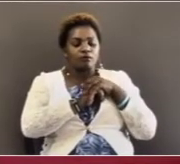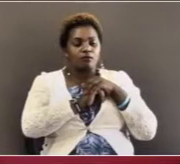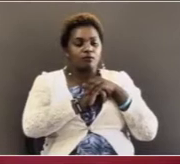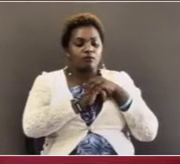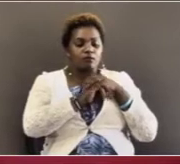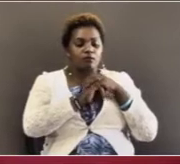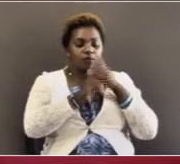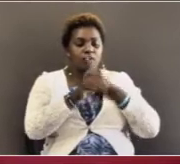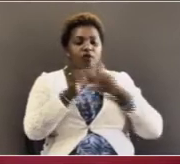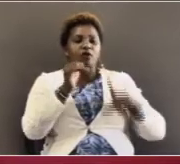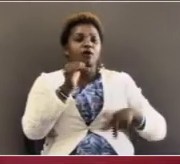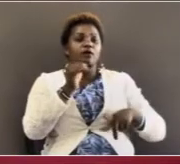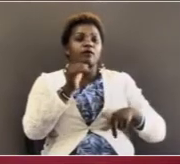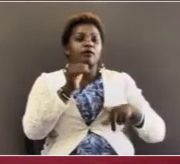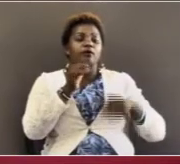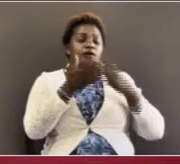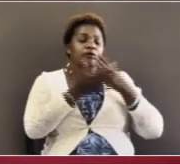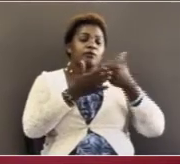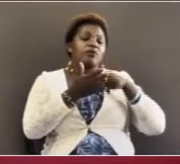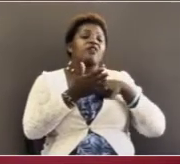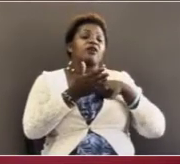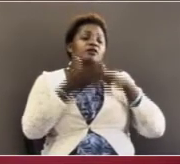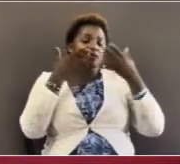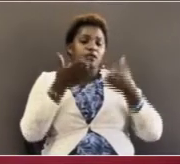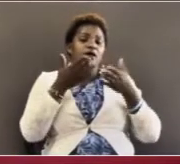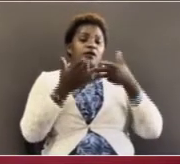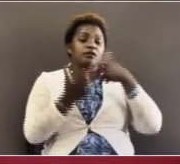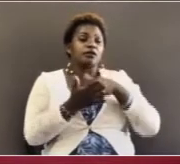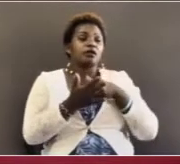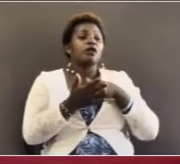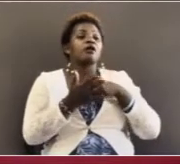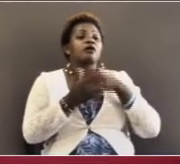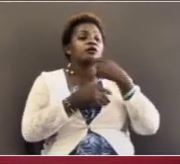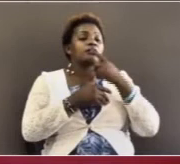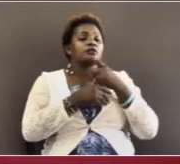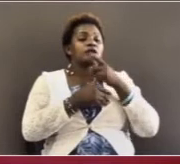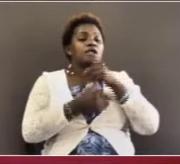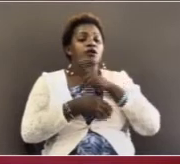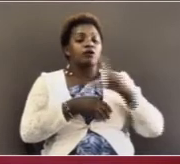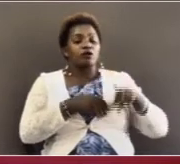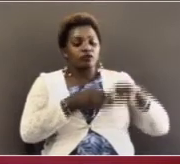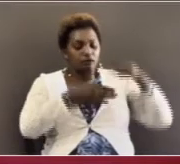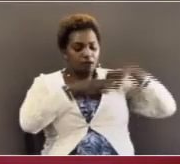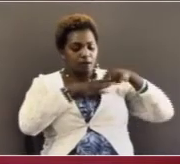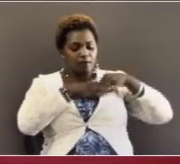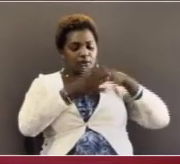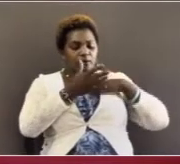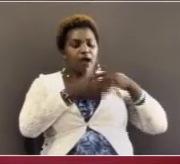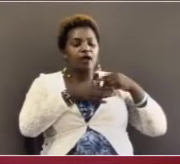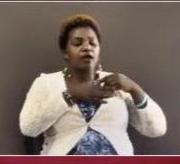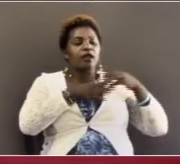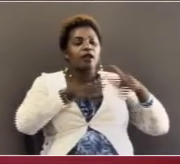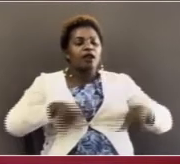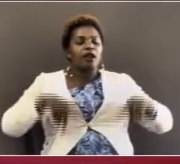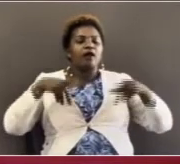there are some of us who are standing to say Lord come in and be my